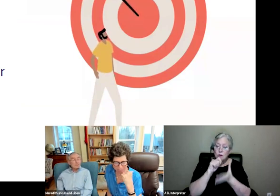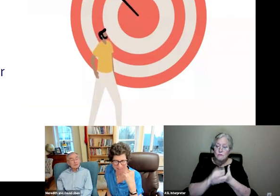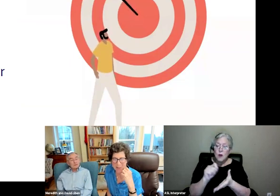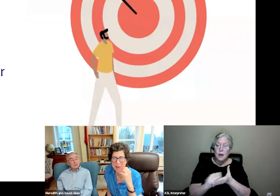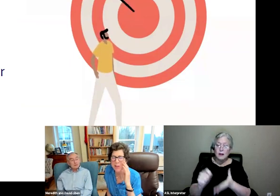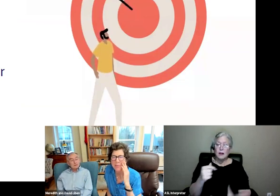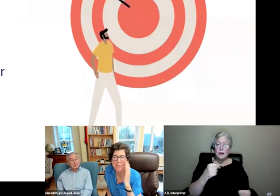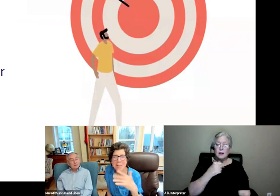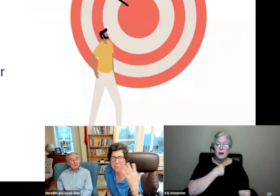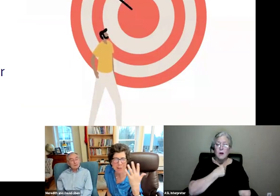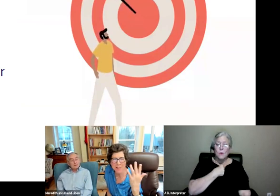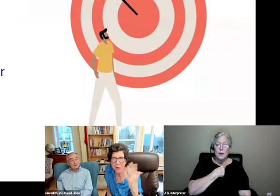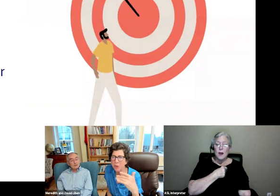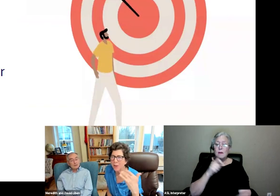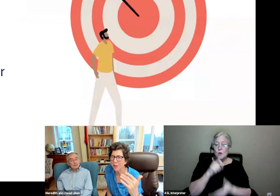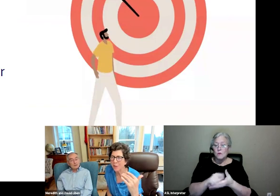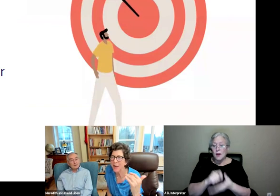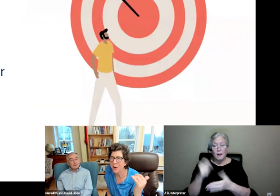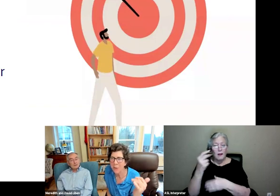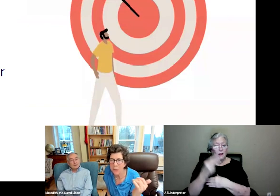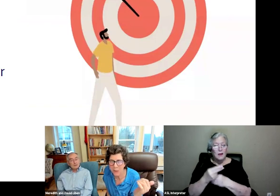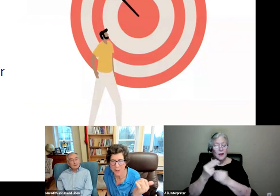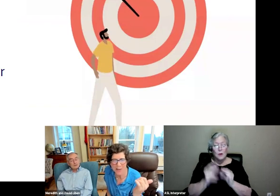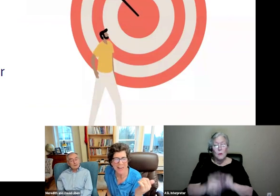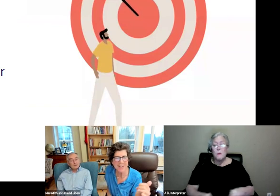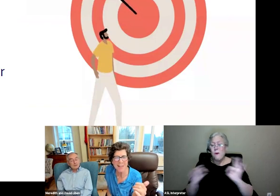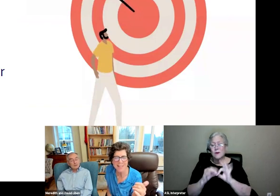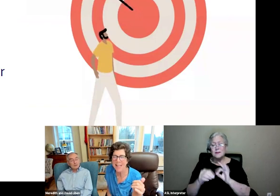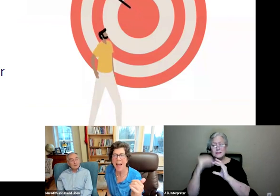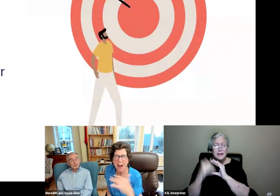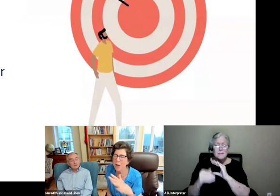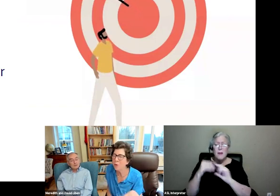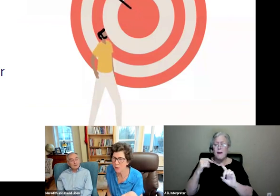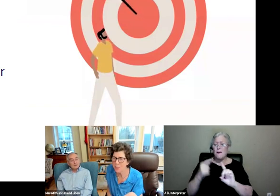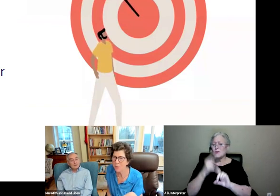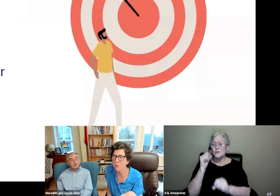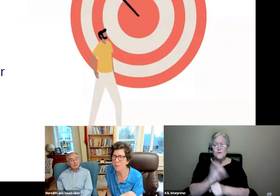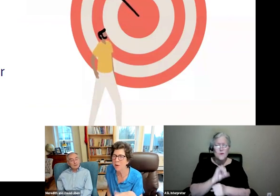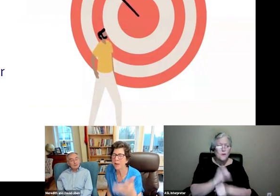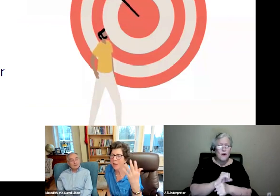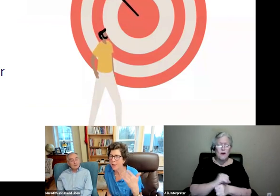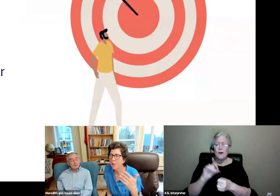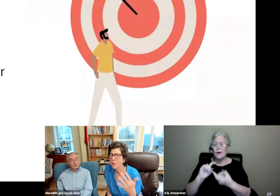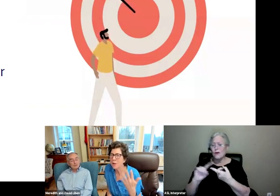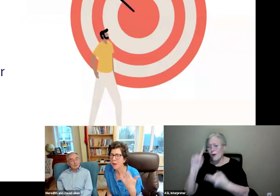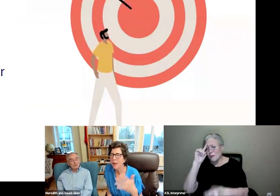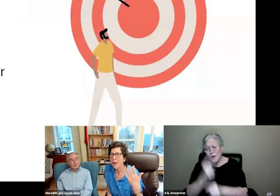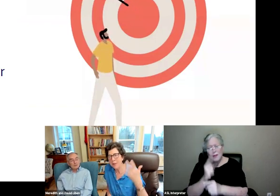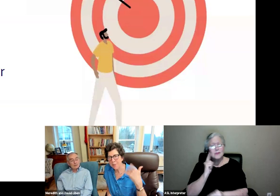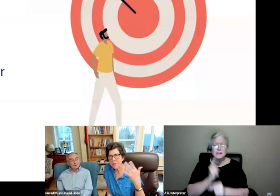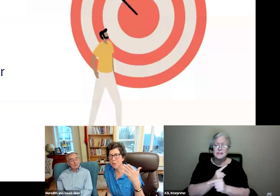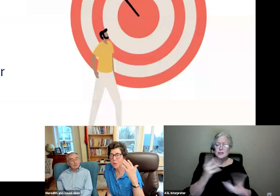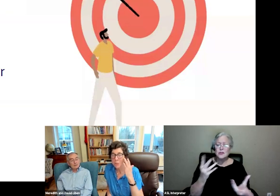email to my siblings or any work or any context, I rehearse it with people. I either do it,